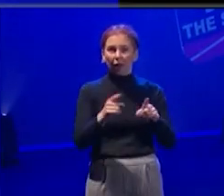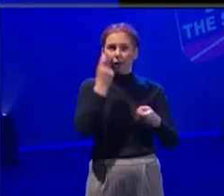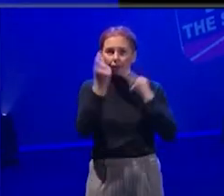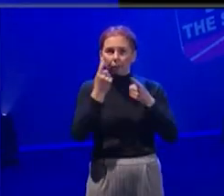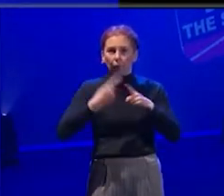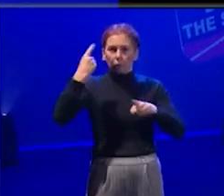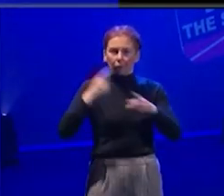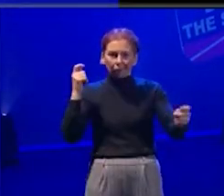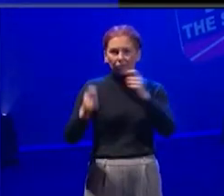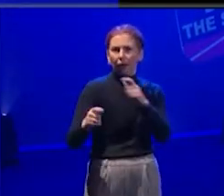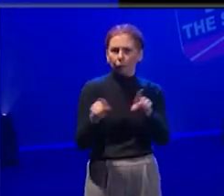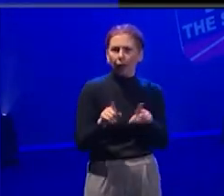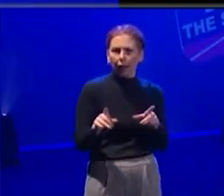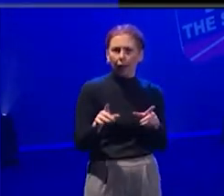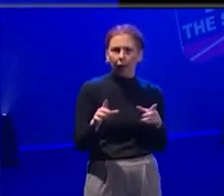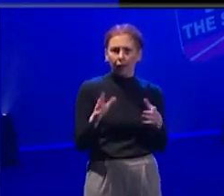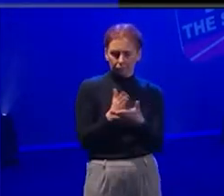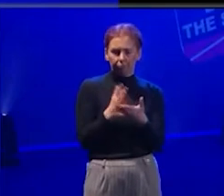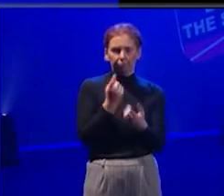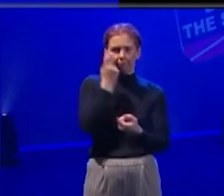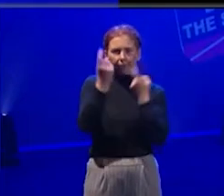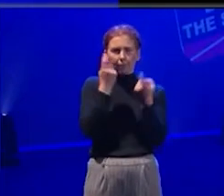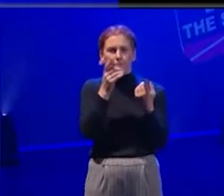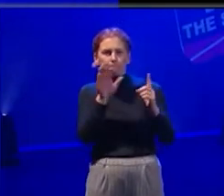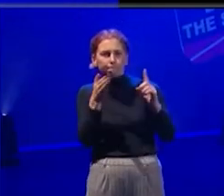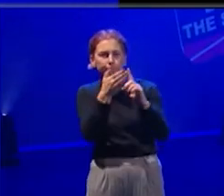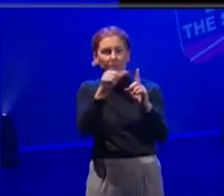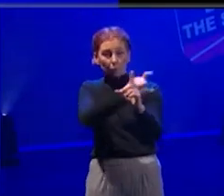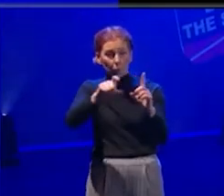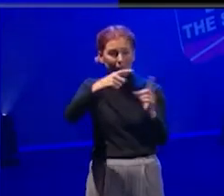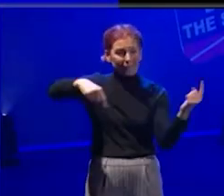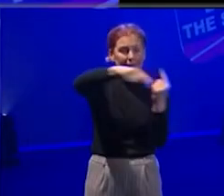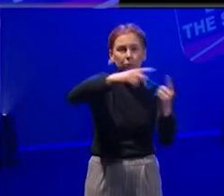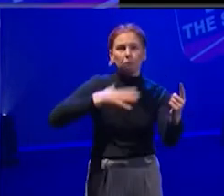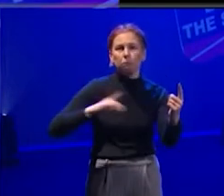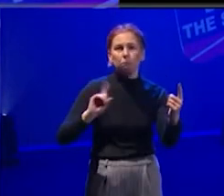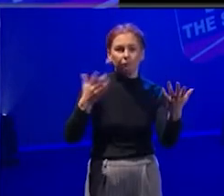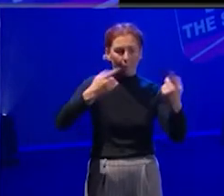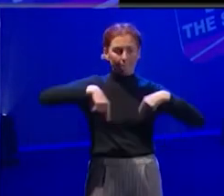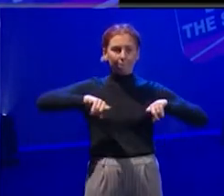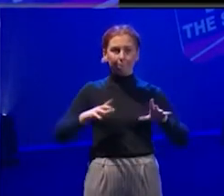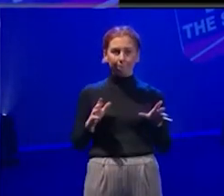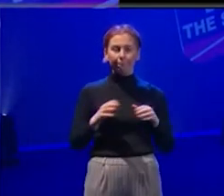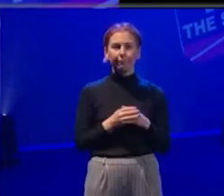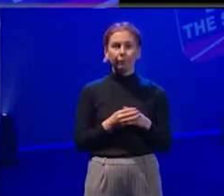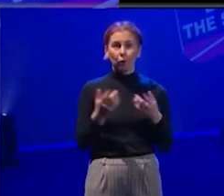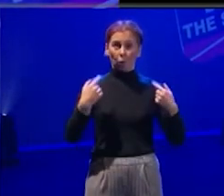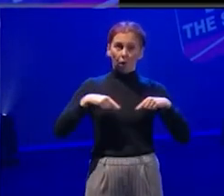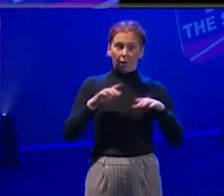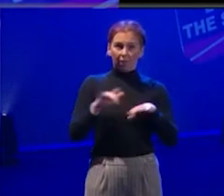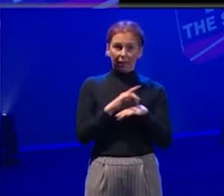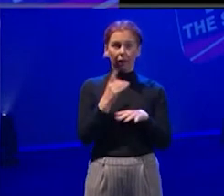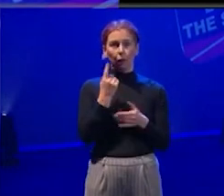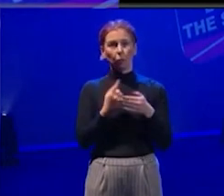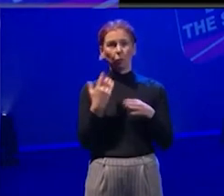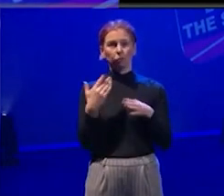think primarily about what our community needs from us. So as a theatre, we don't work in isolation, we